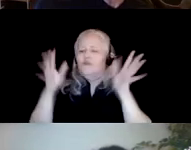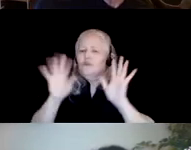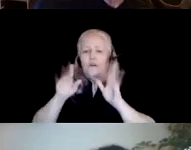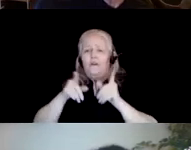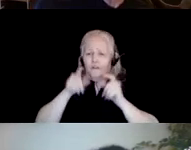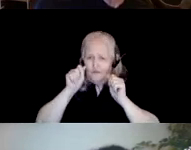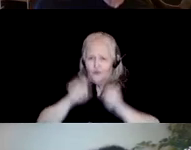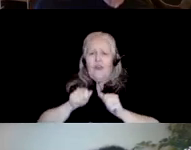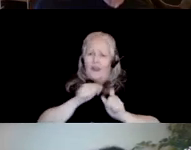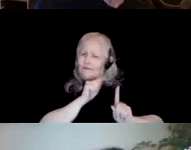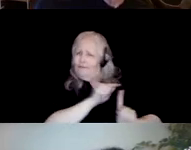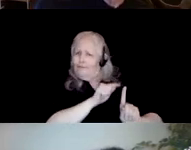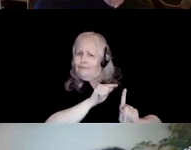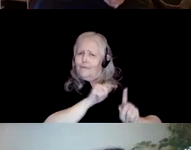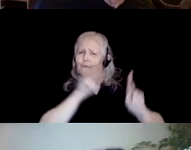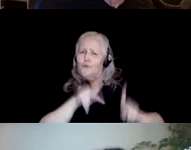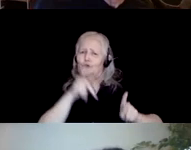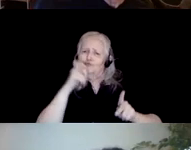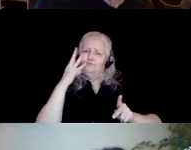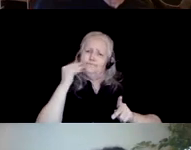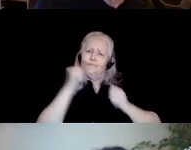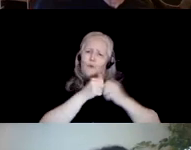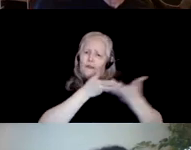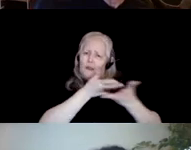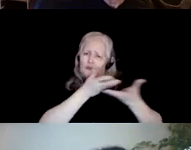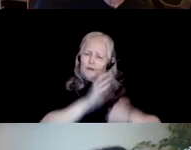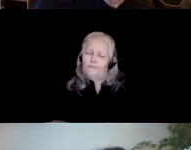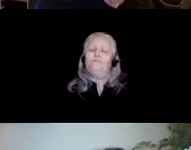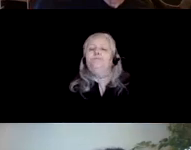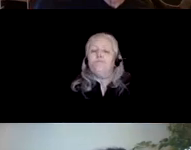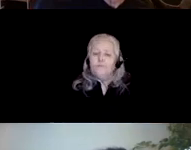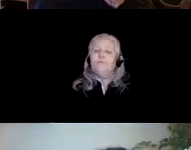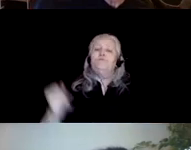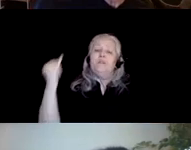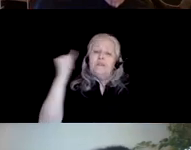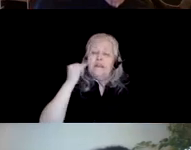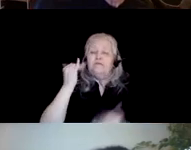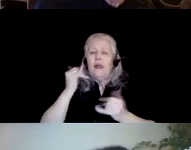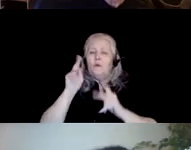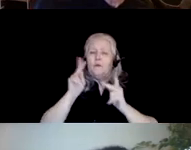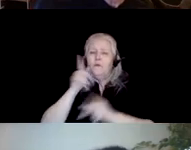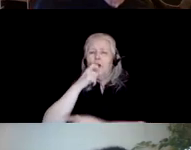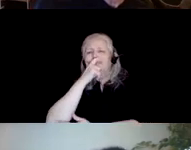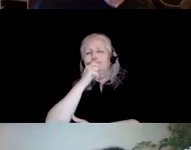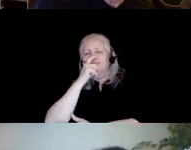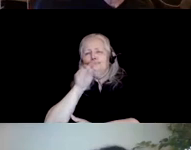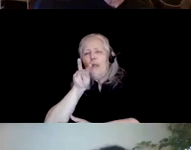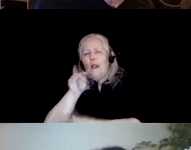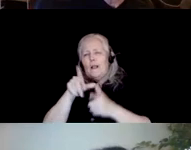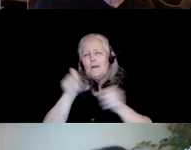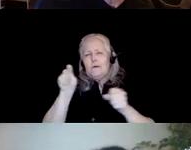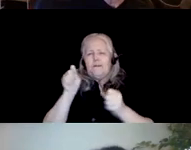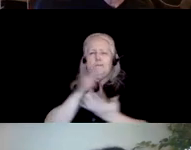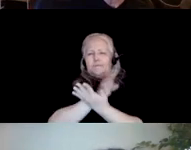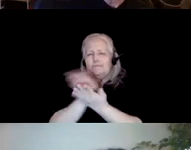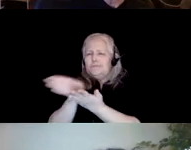who does engagement work. If you're giving advice to people who are considering careers in linguistics, you can point to the good